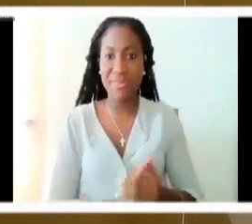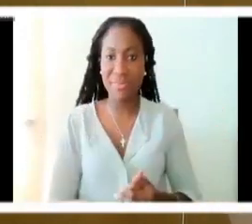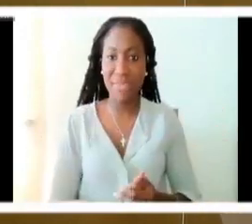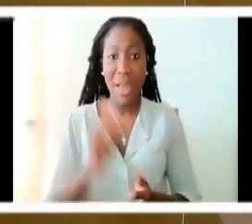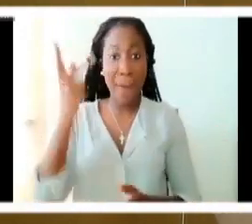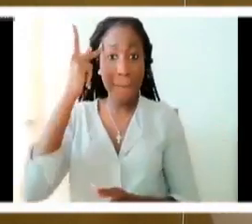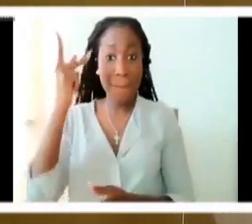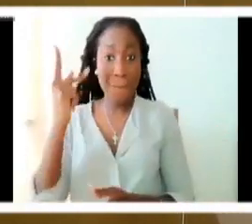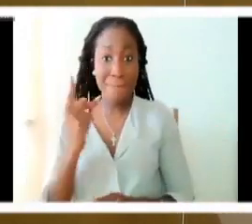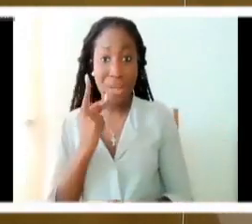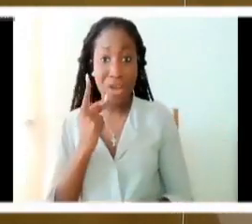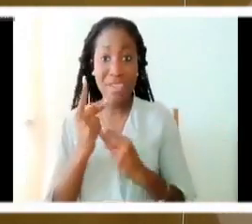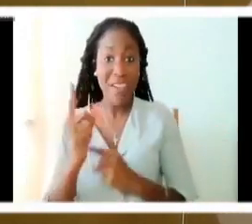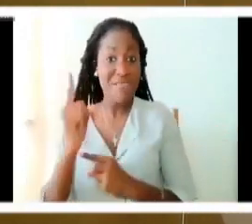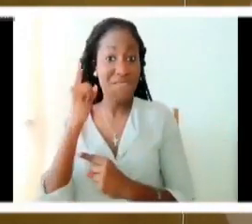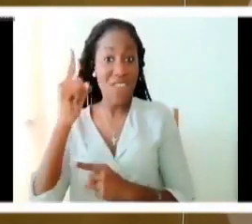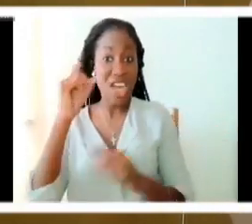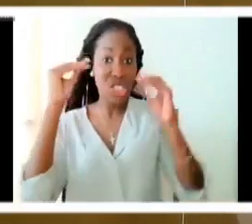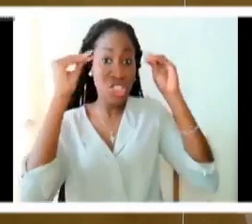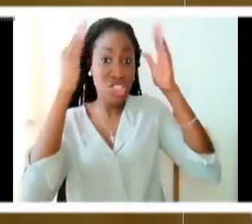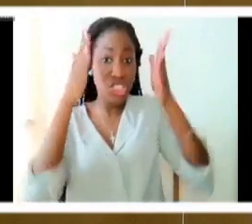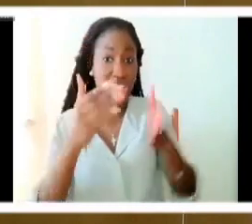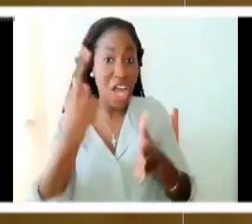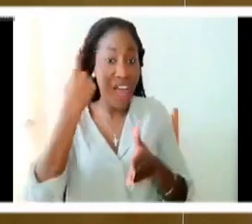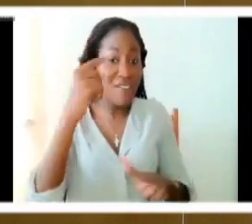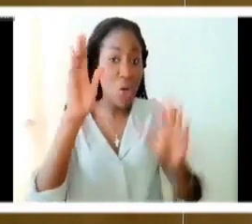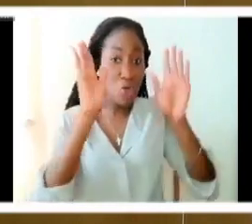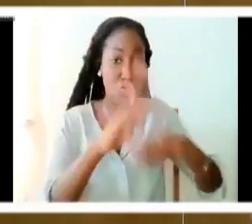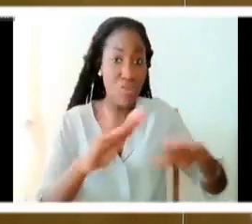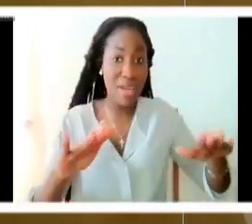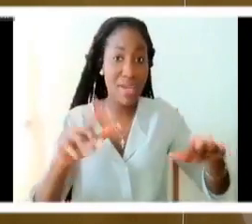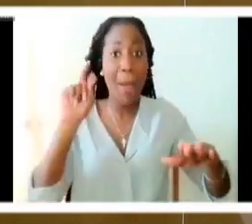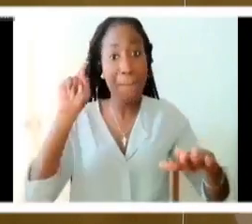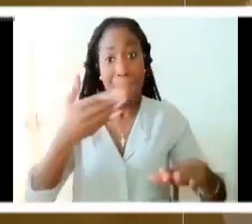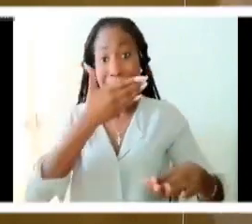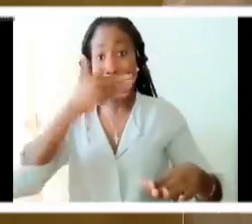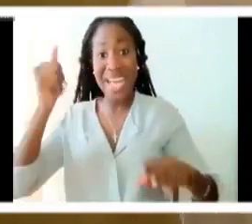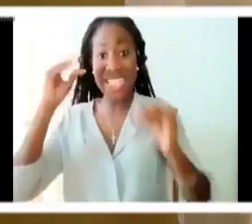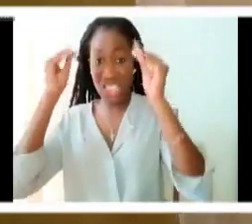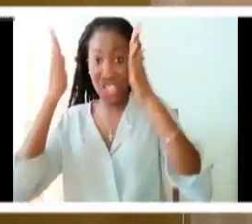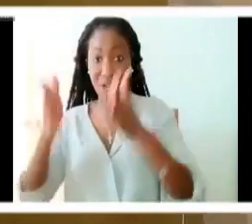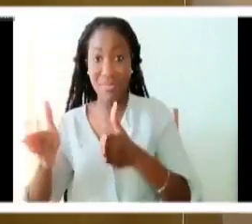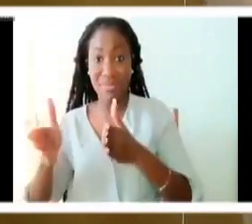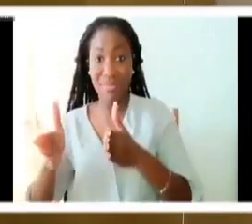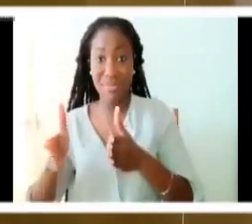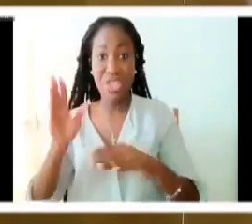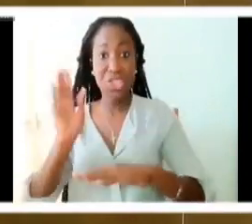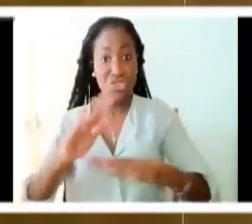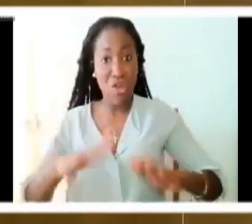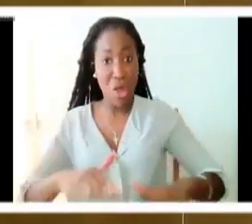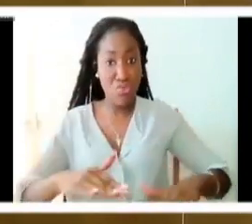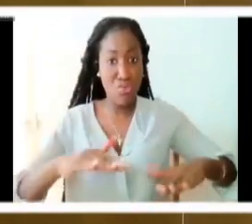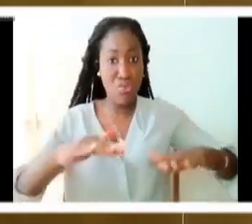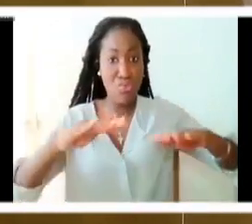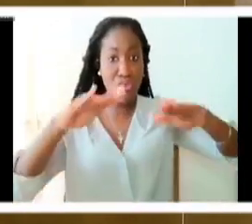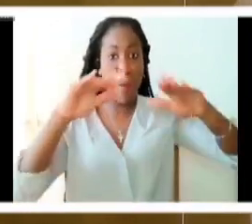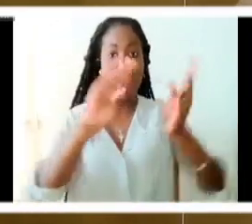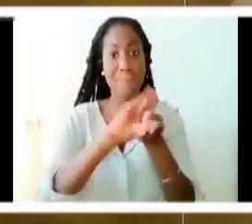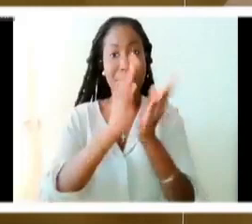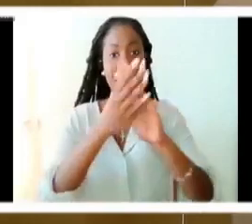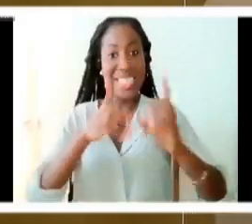you be the best of teachers and making them disciples is bringing to be a disciple